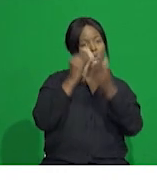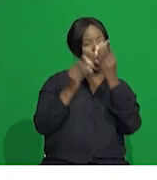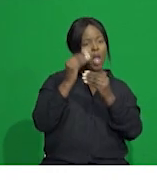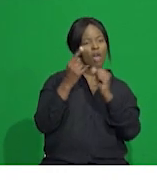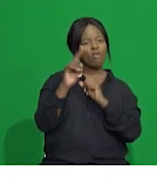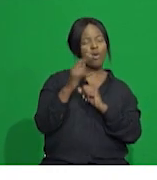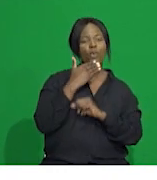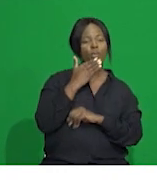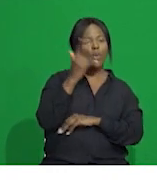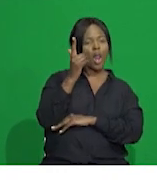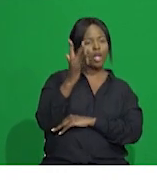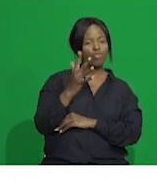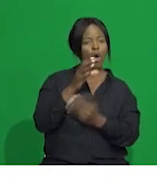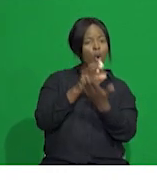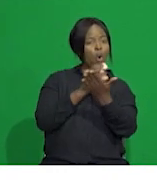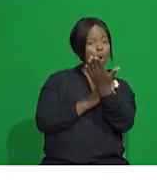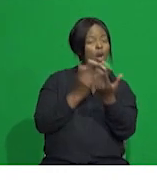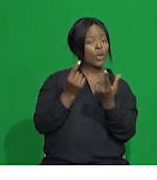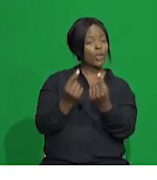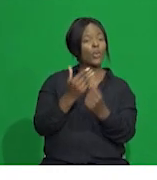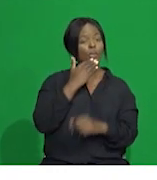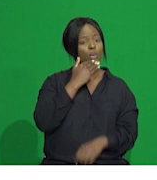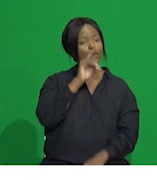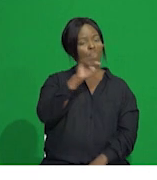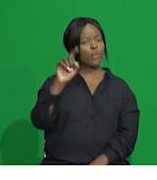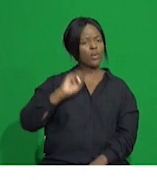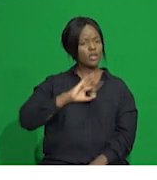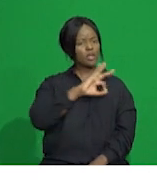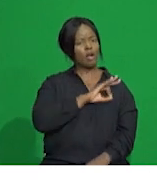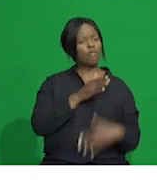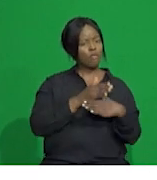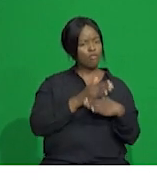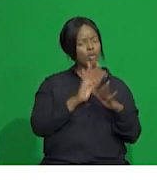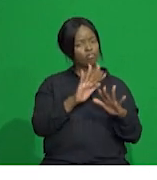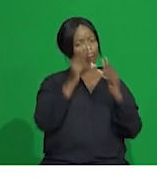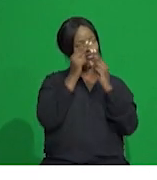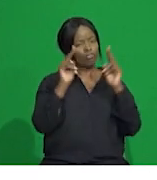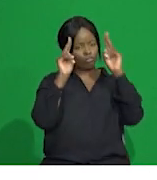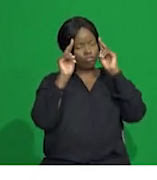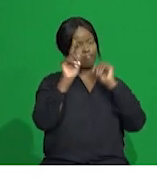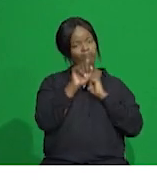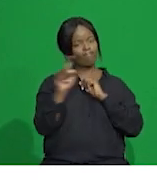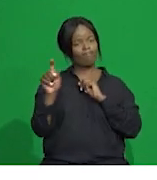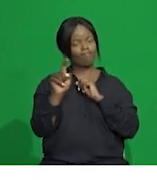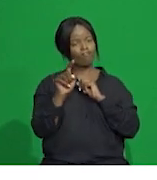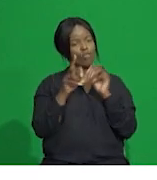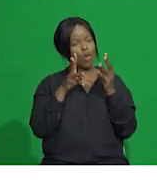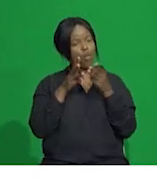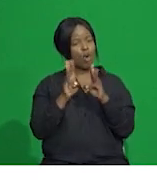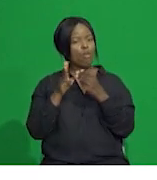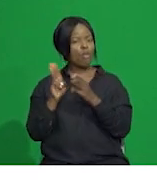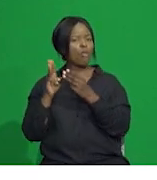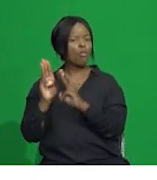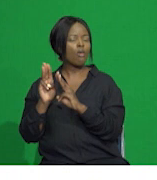for lecturers course which is currently being delivered to academic staff across the university. These interventions and